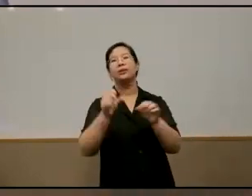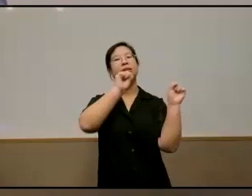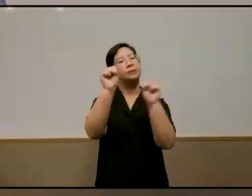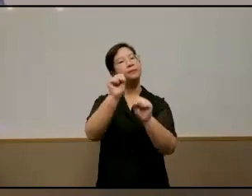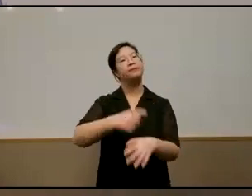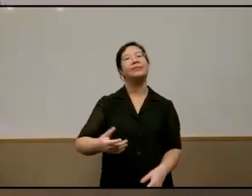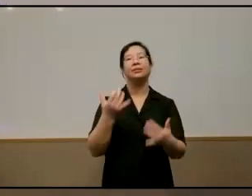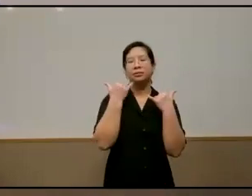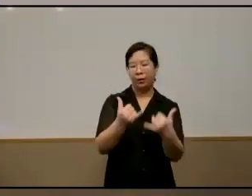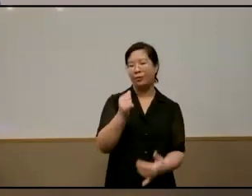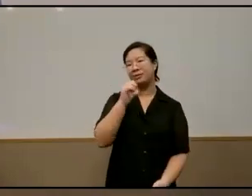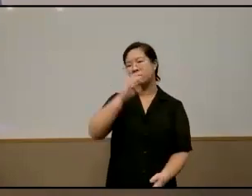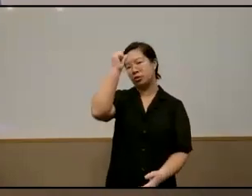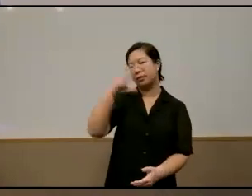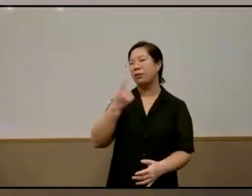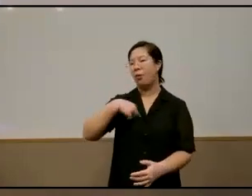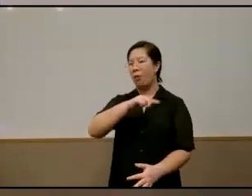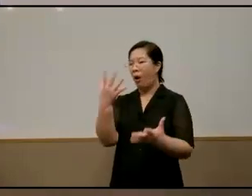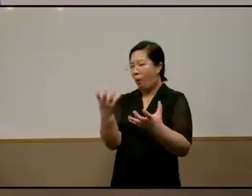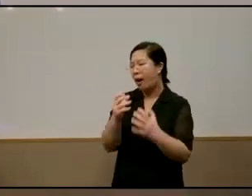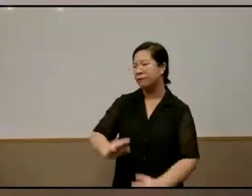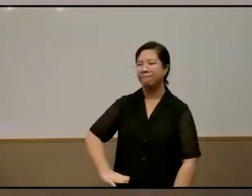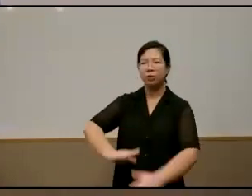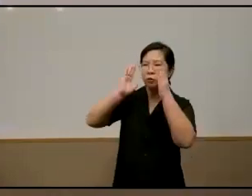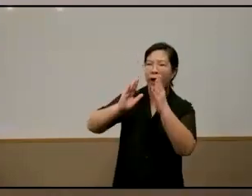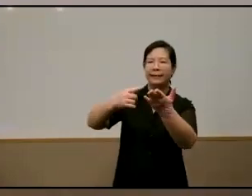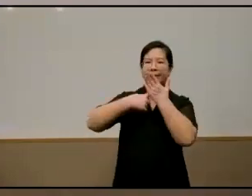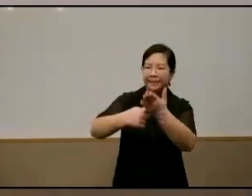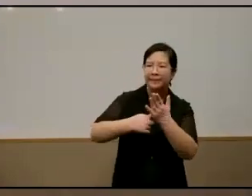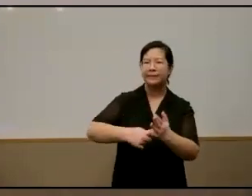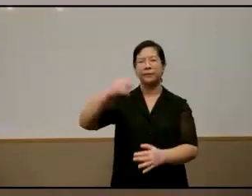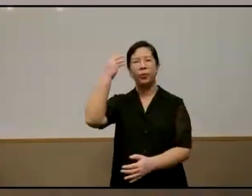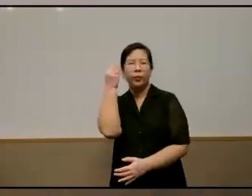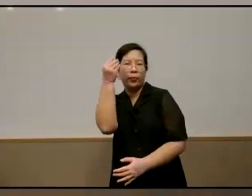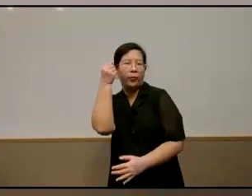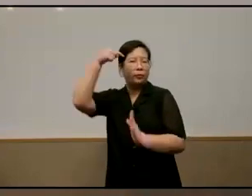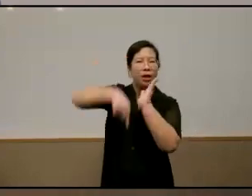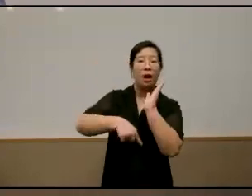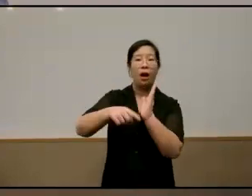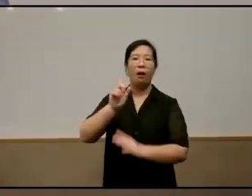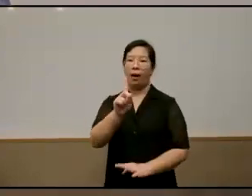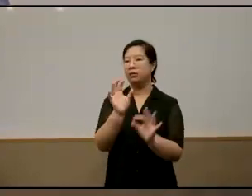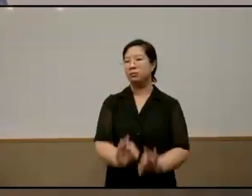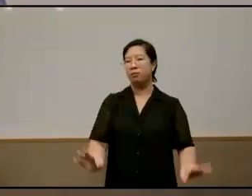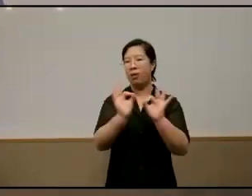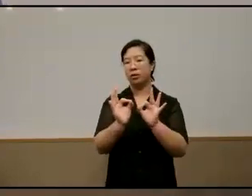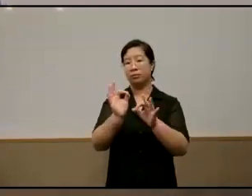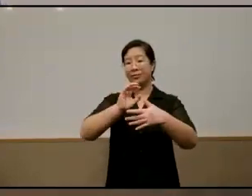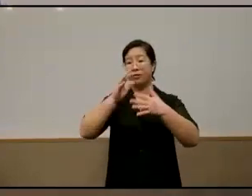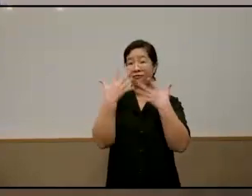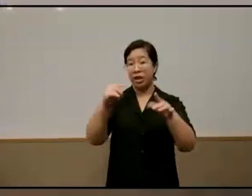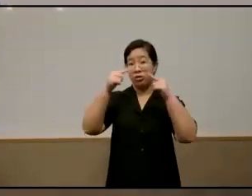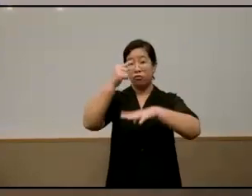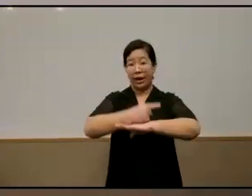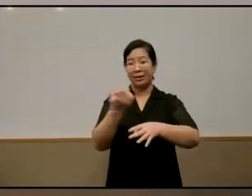we want to address some of this we want to ponder about it we want to think but importantly at end of today's session